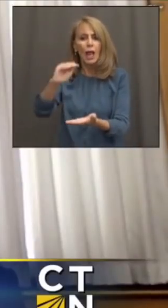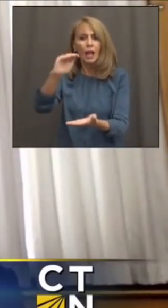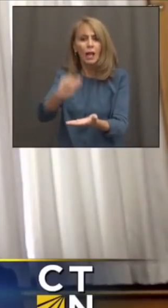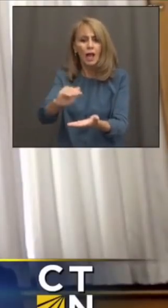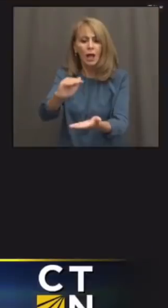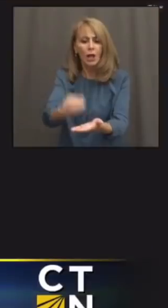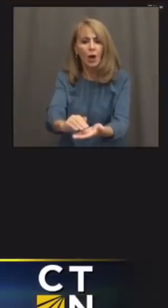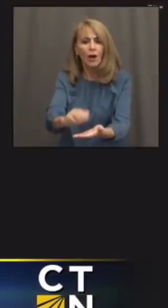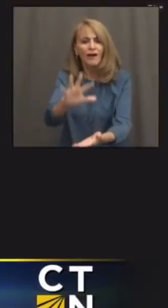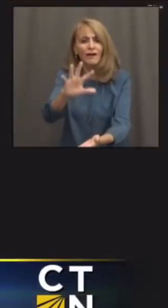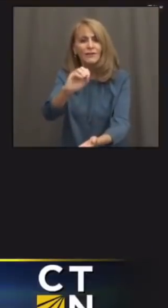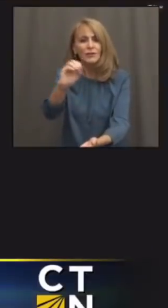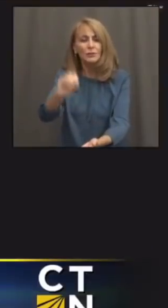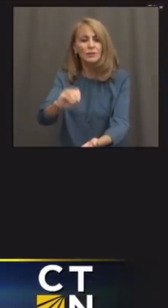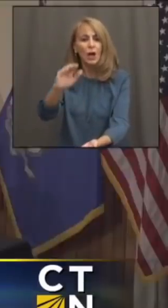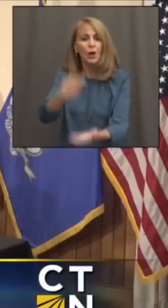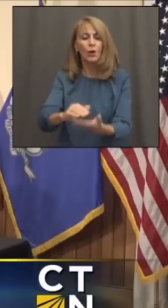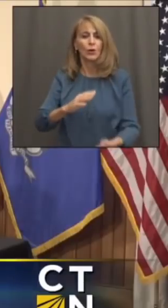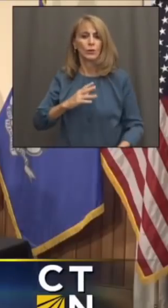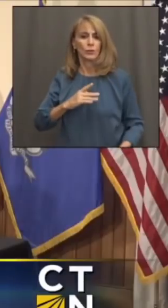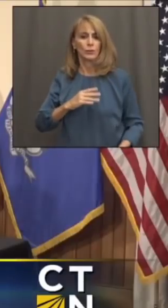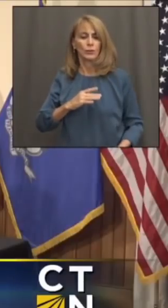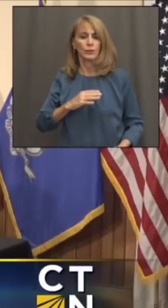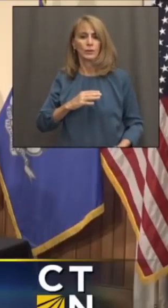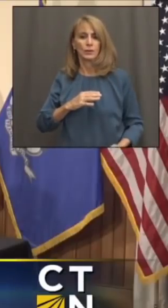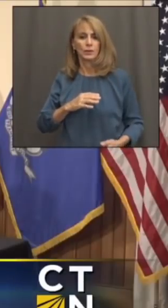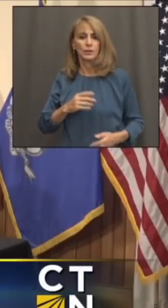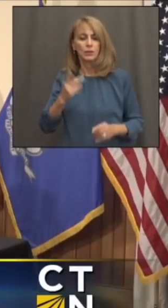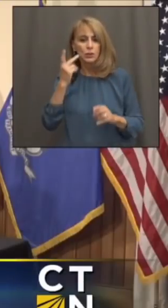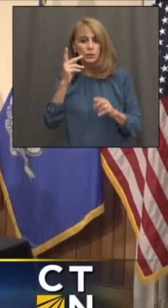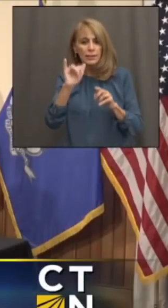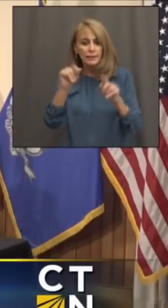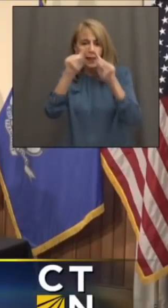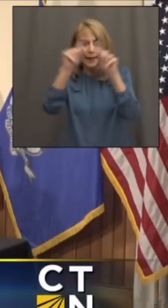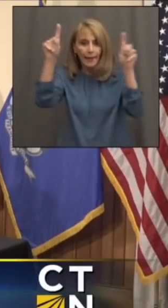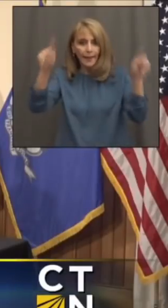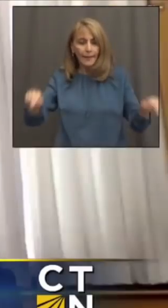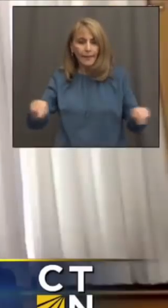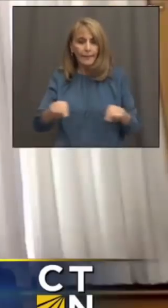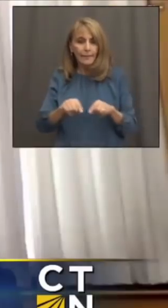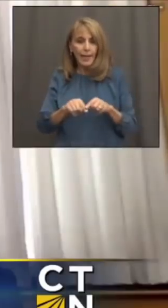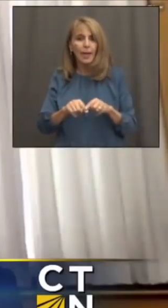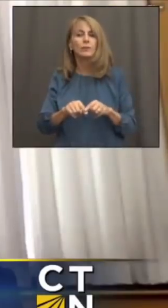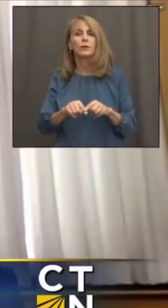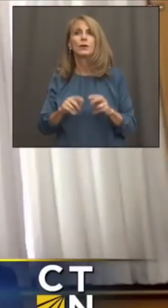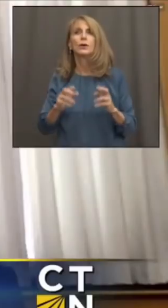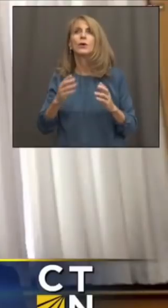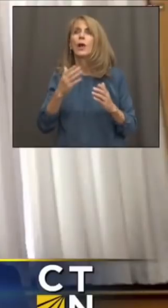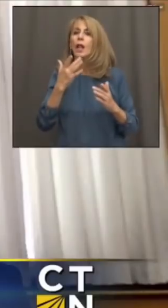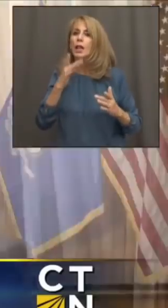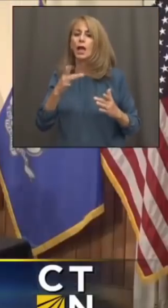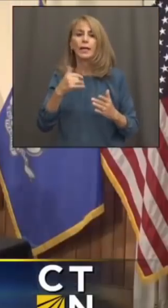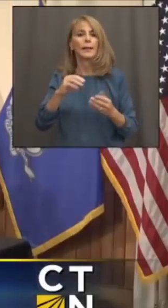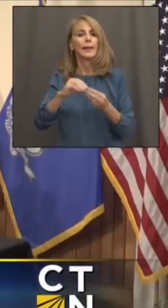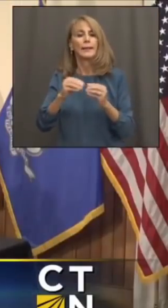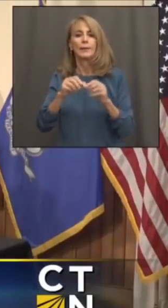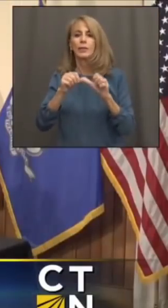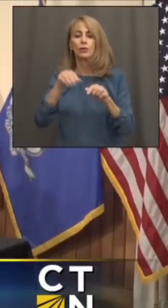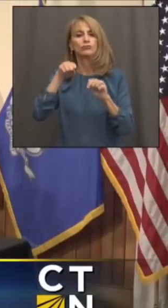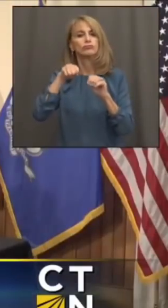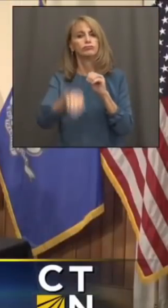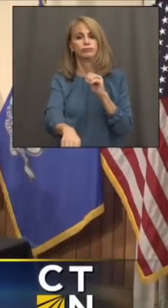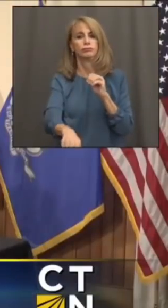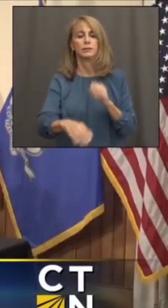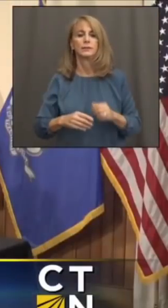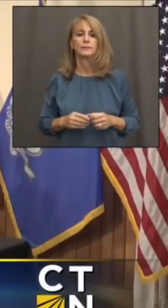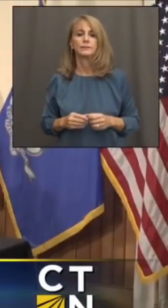yes, we're getting the color drain out of that map, thankfully. Okay. And I